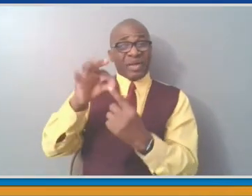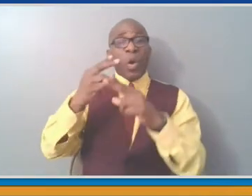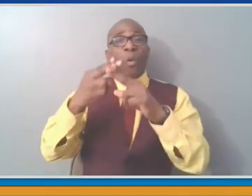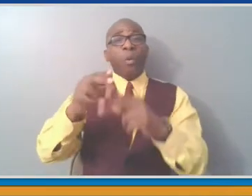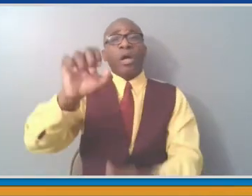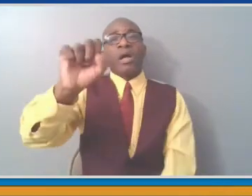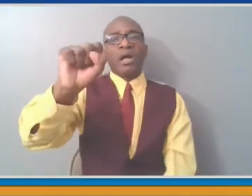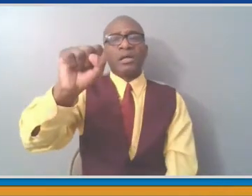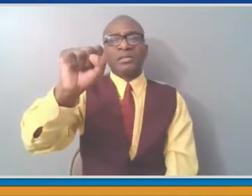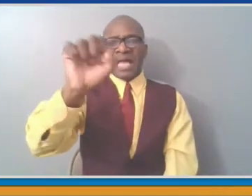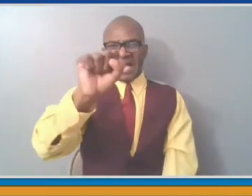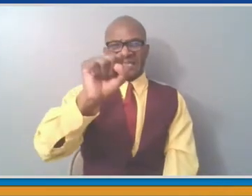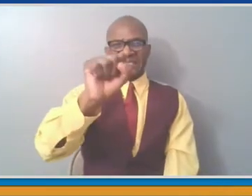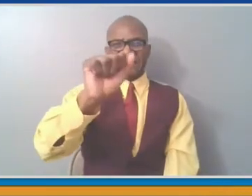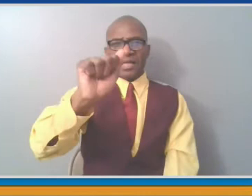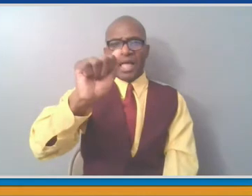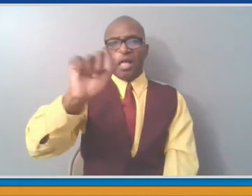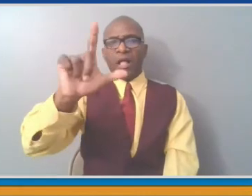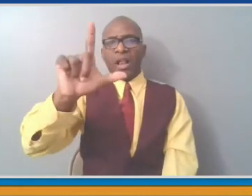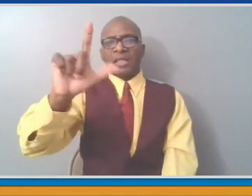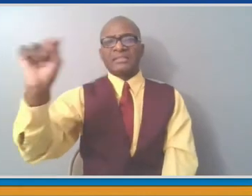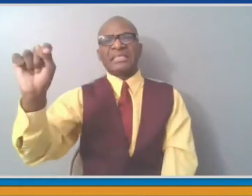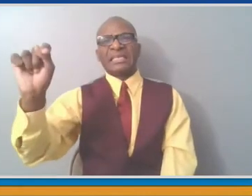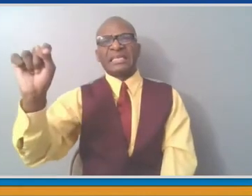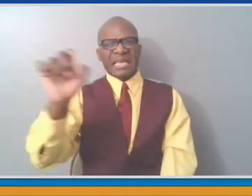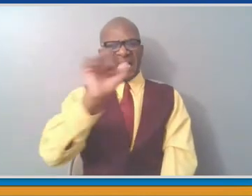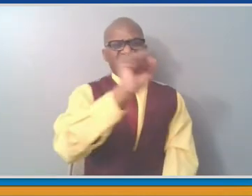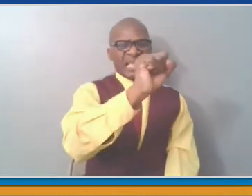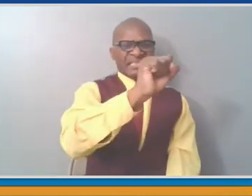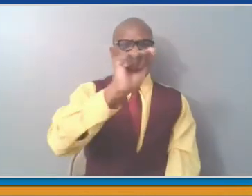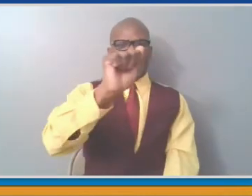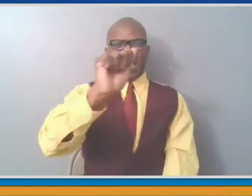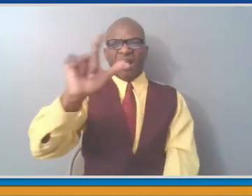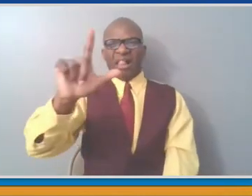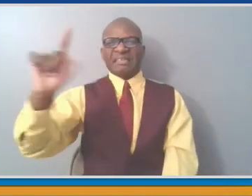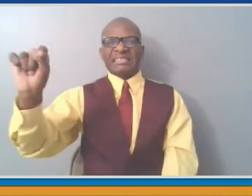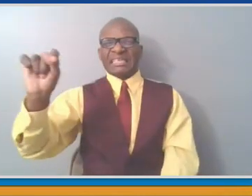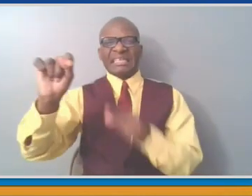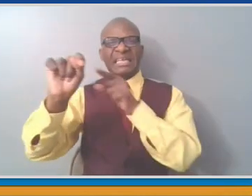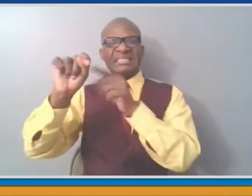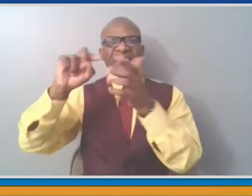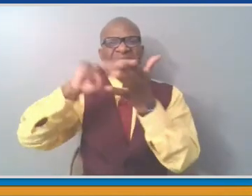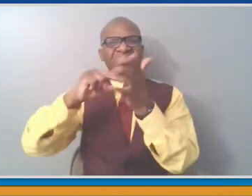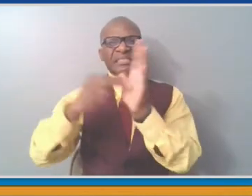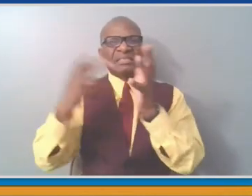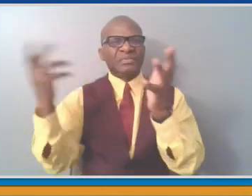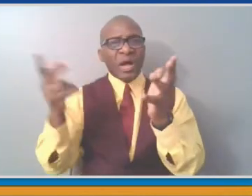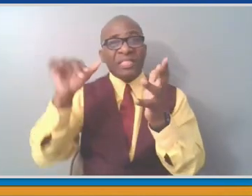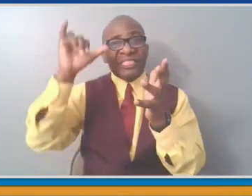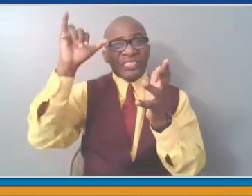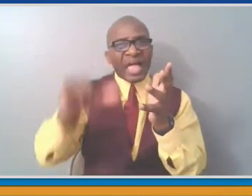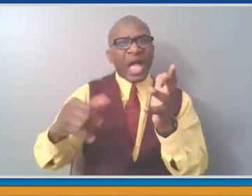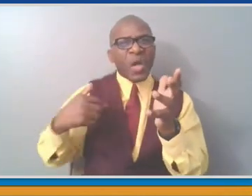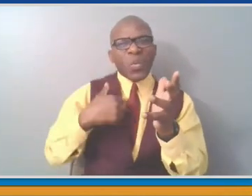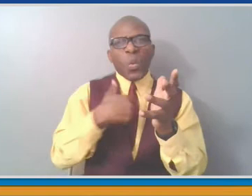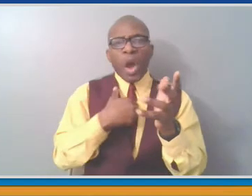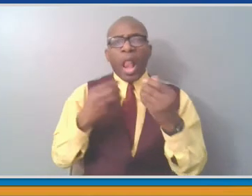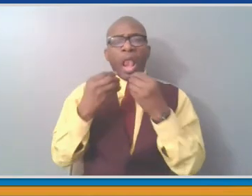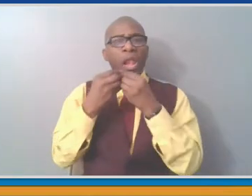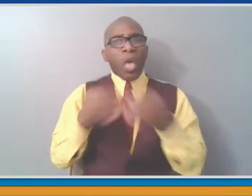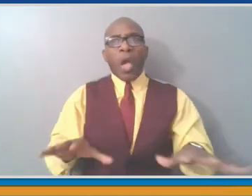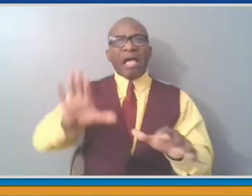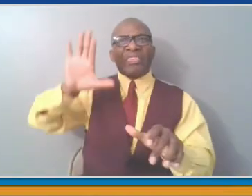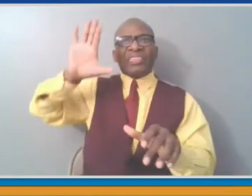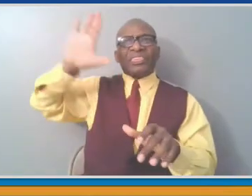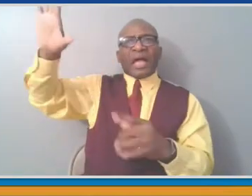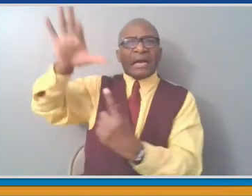SALT deduction has become an important issue because it directly affects the economics of people who live in places like Westchester County, Nassau